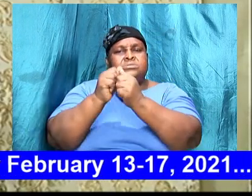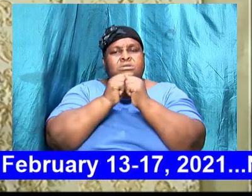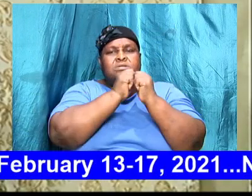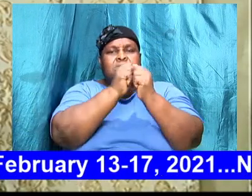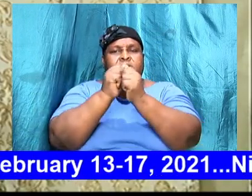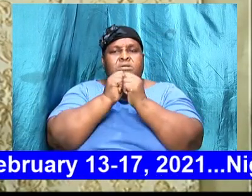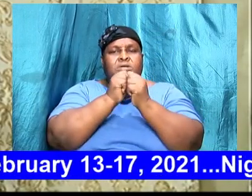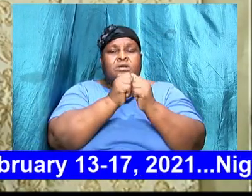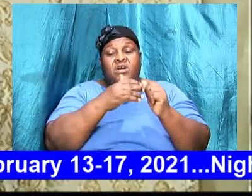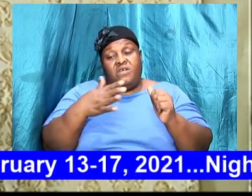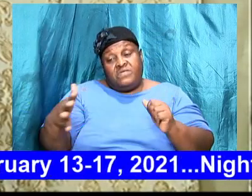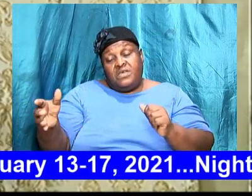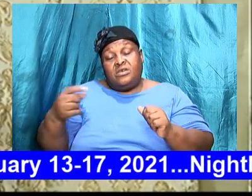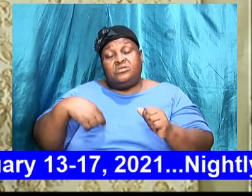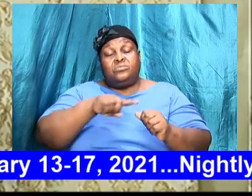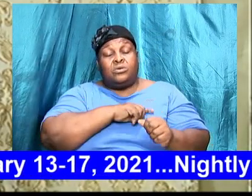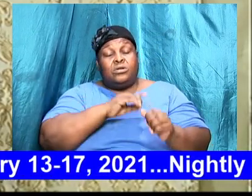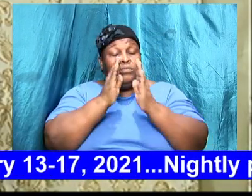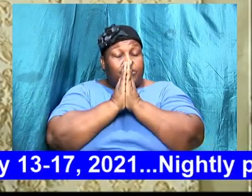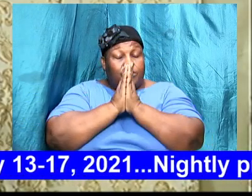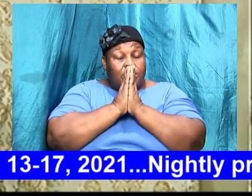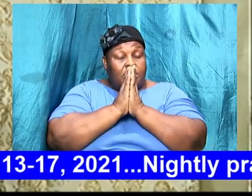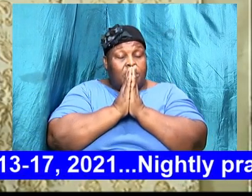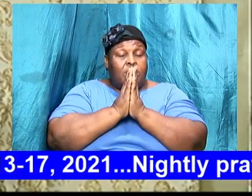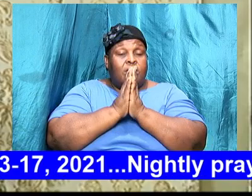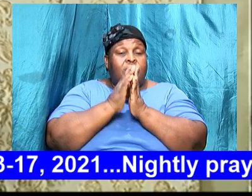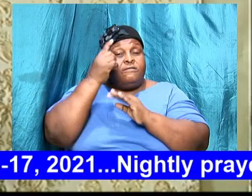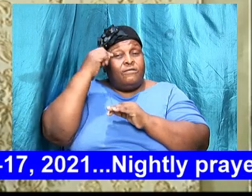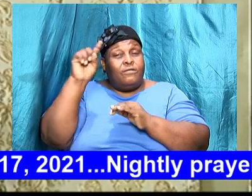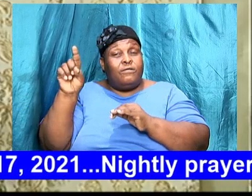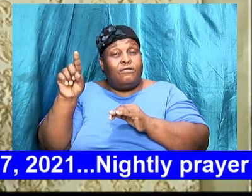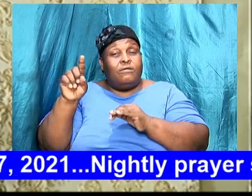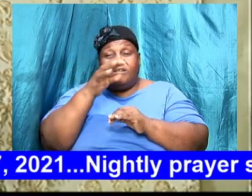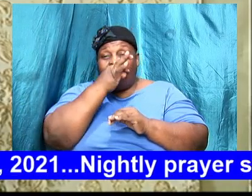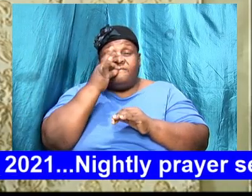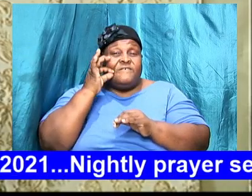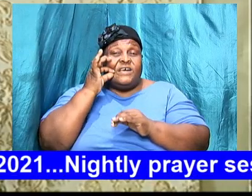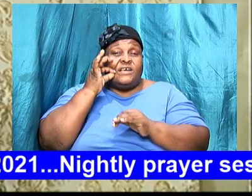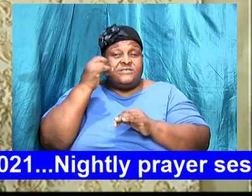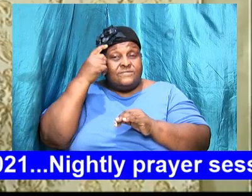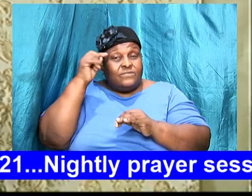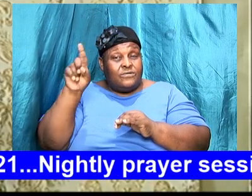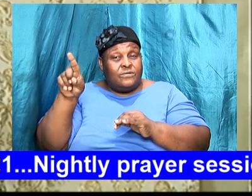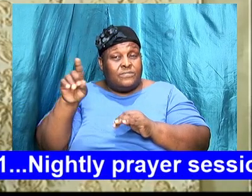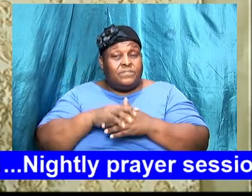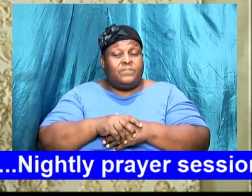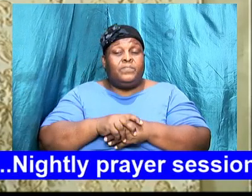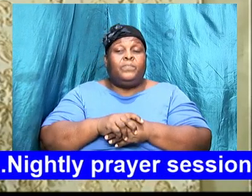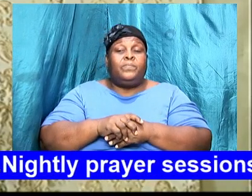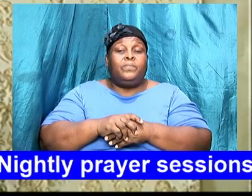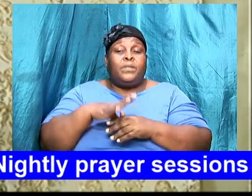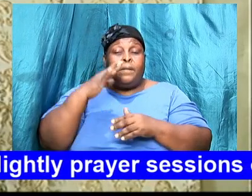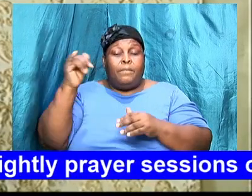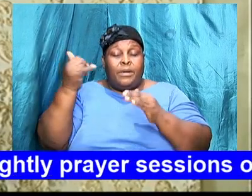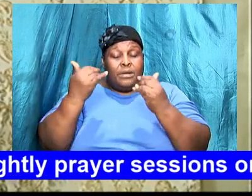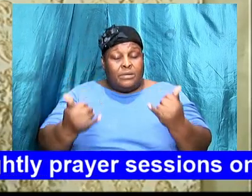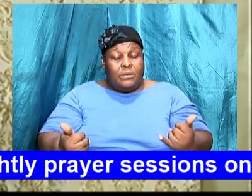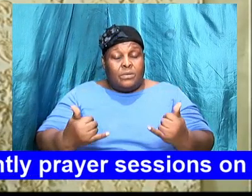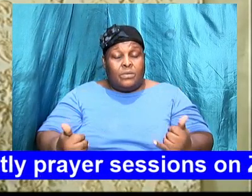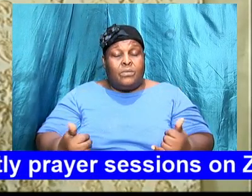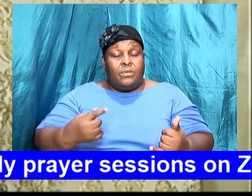of the things that we are going to pray about of the things that we are going to fast about by now we should